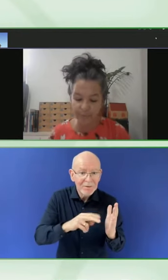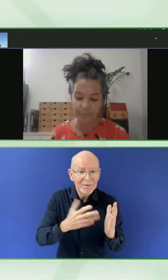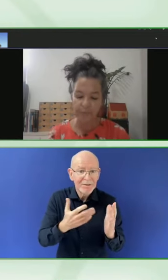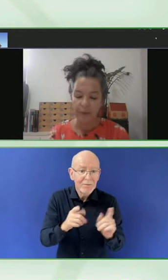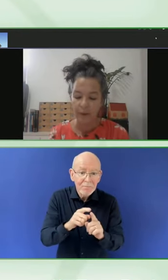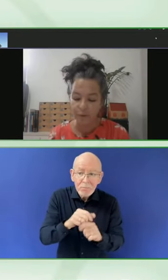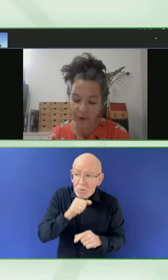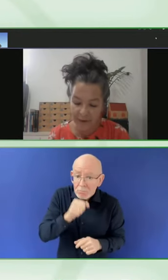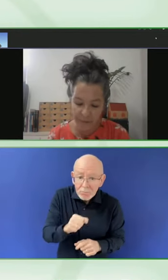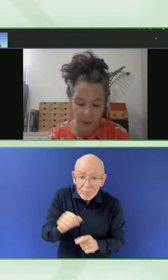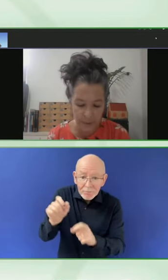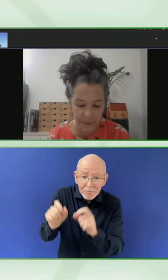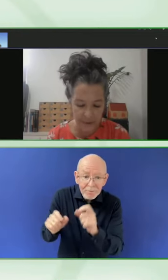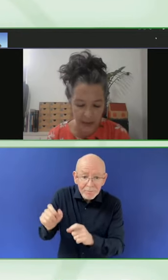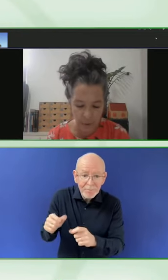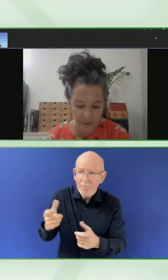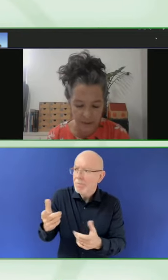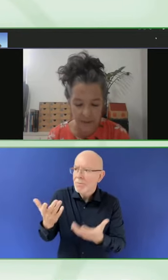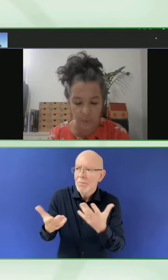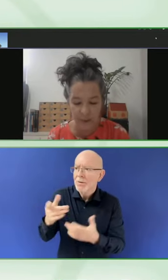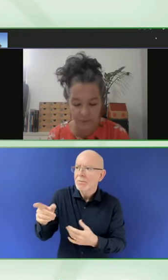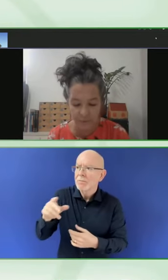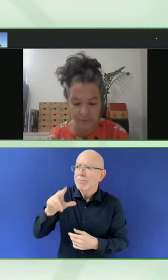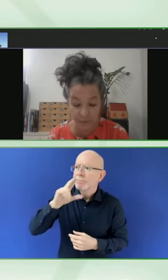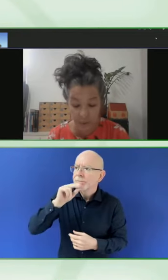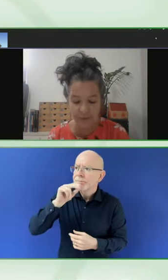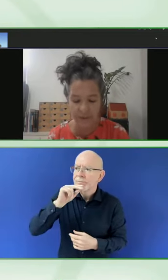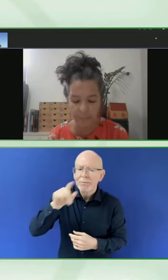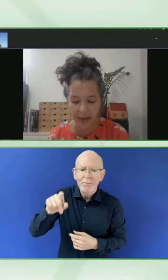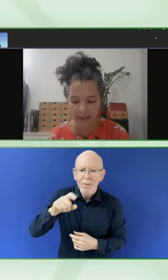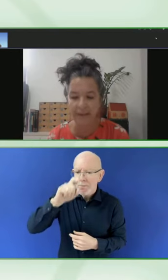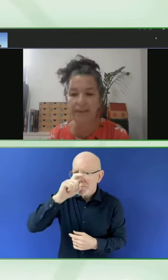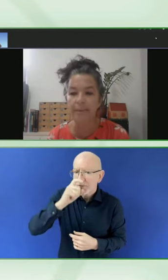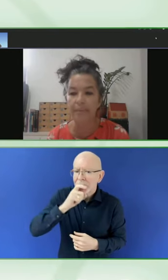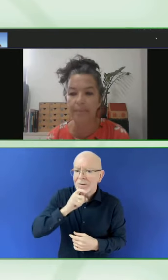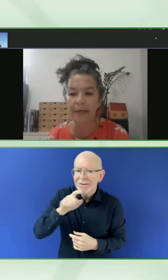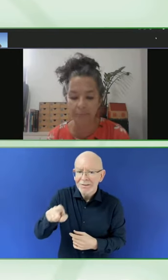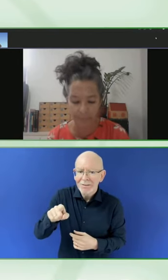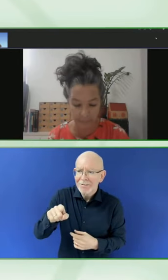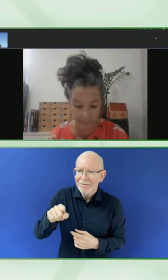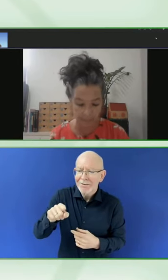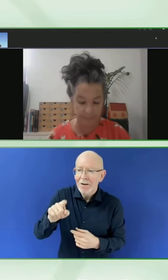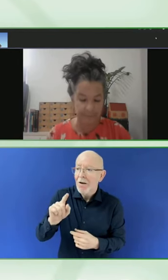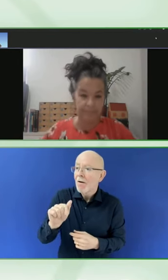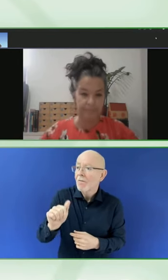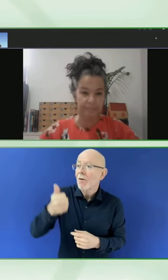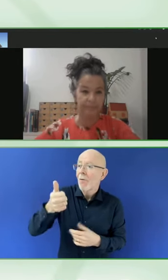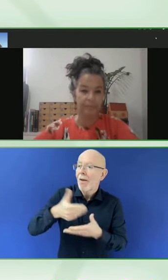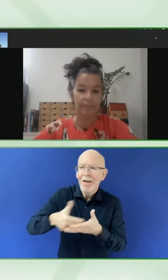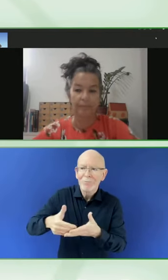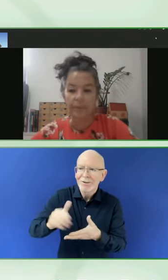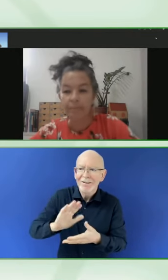than 500,000 views impacting many people.